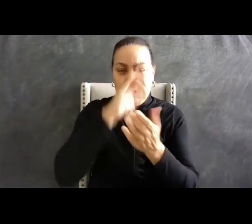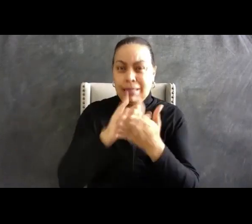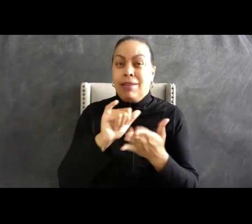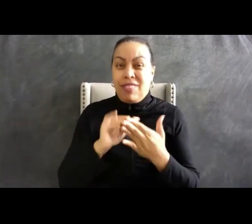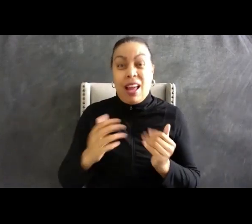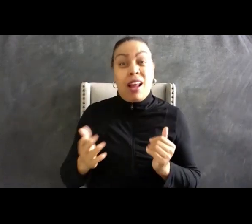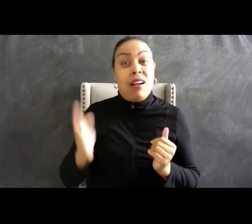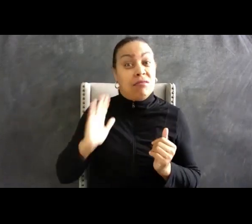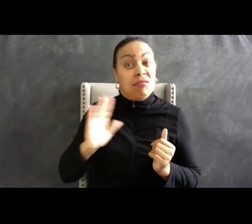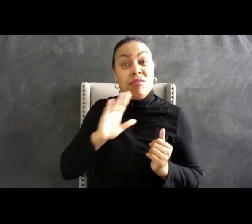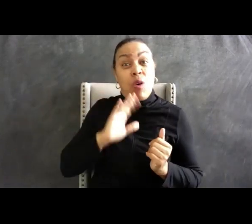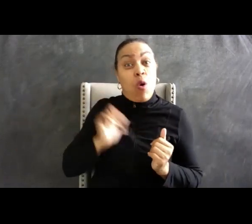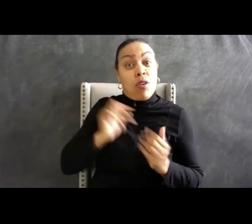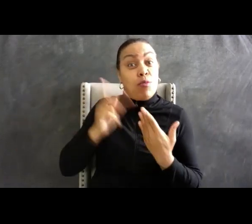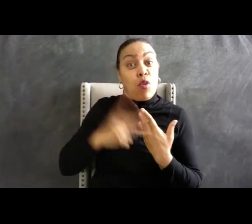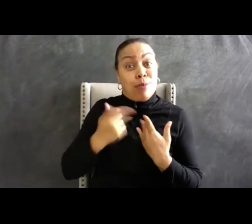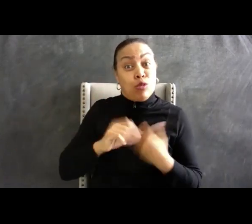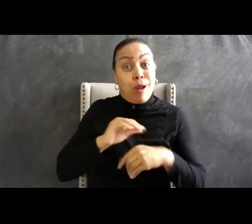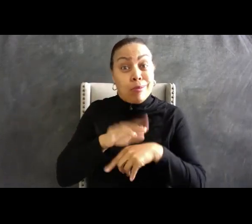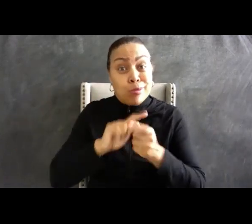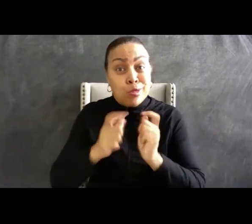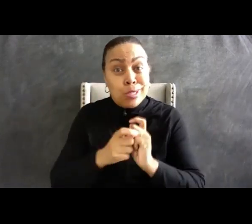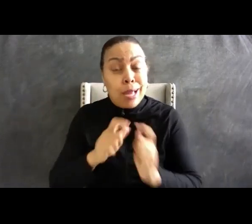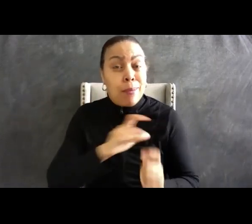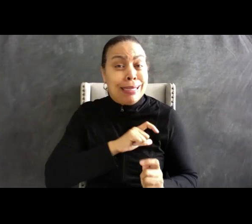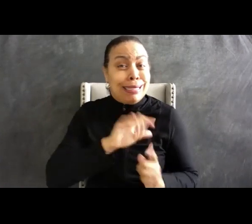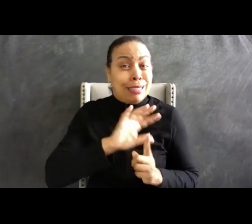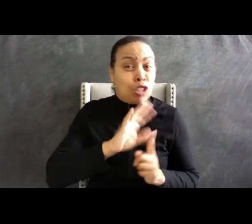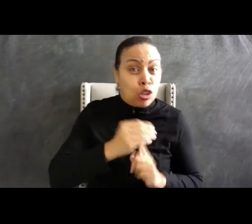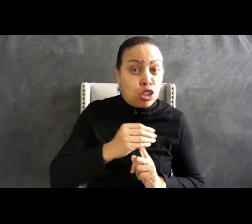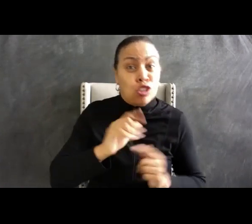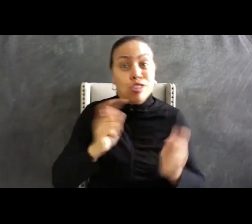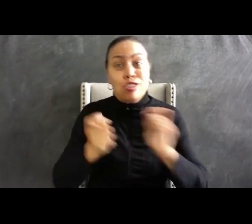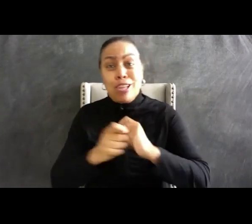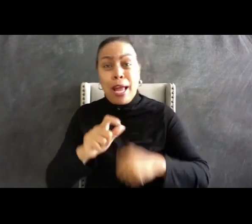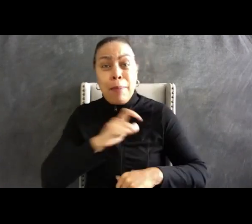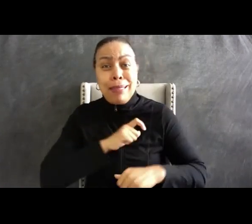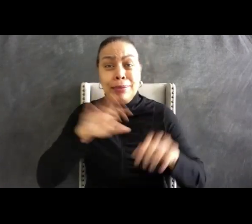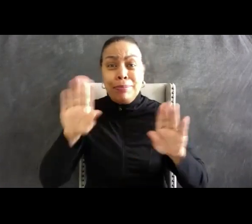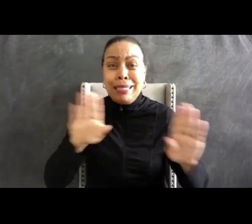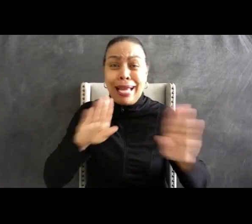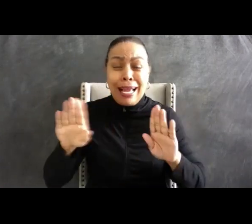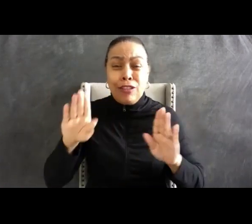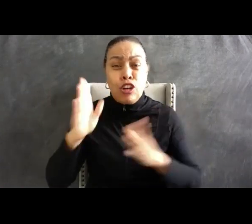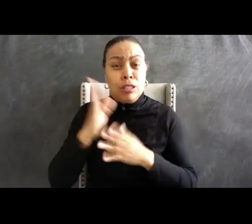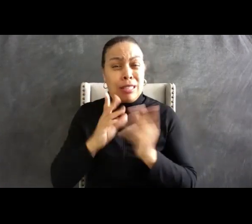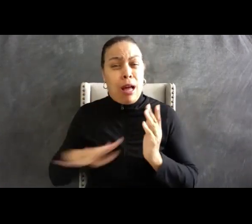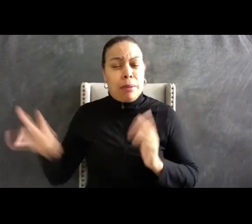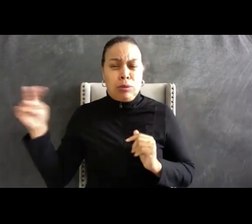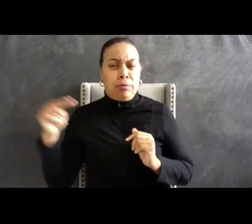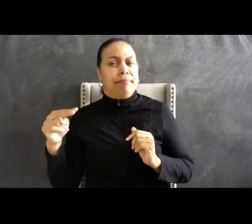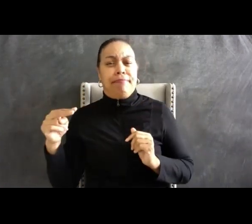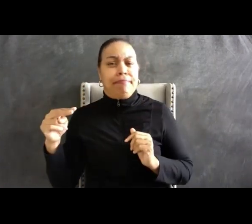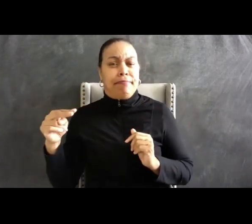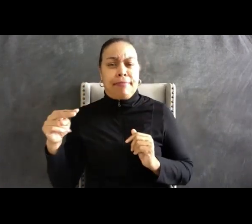Today, leaders in law enforcement joined by elected officials, legal scholars, advocates for the rule of